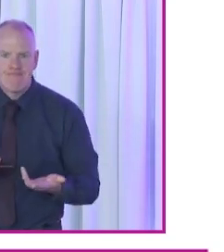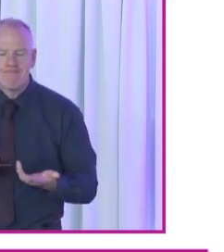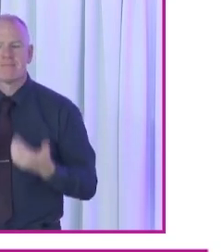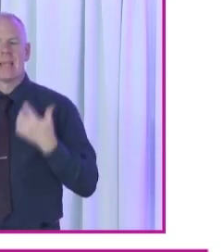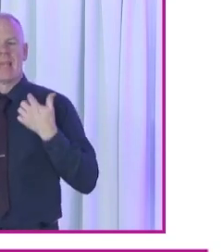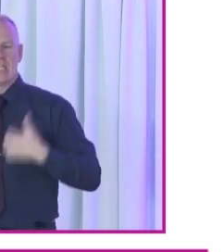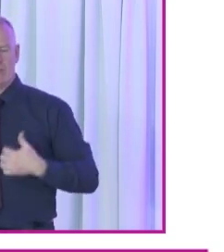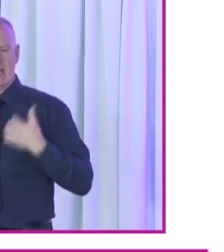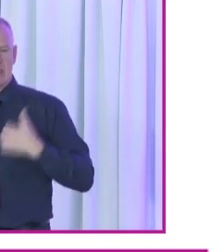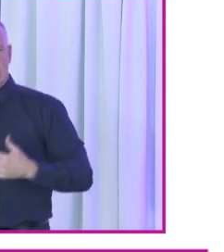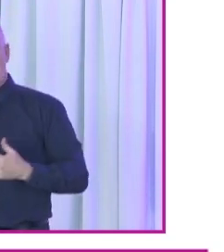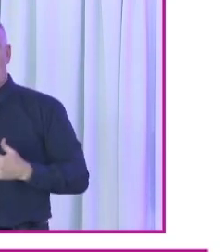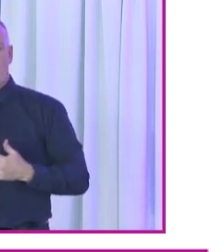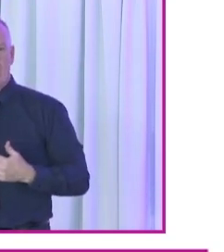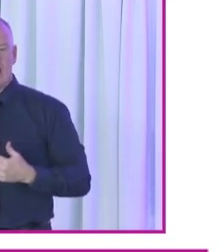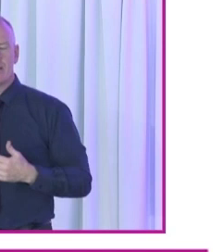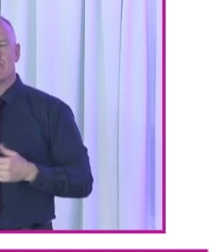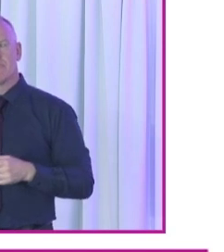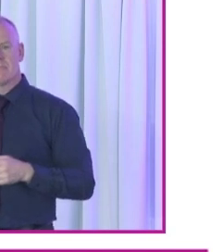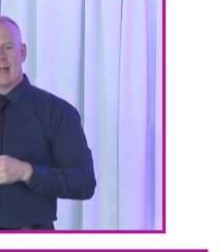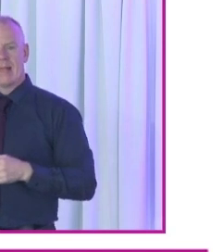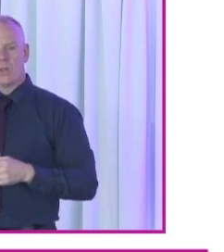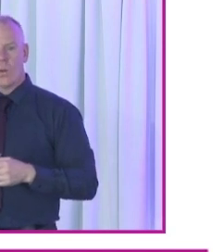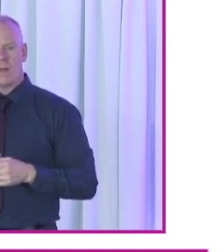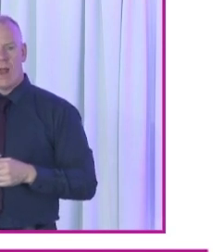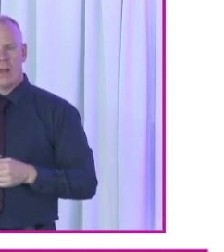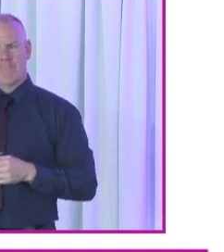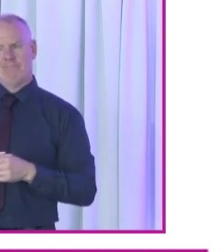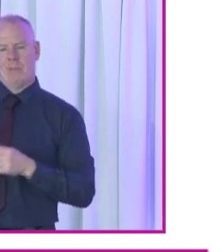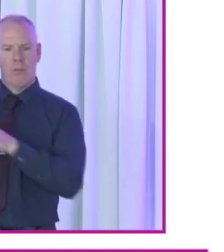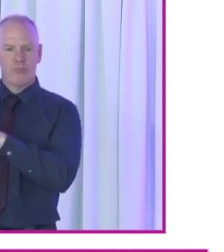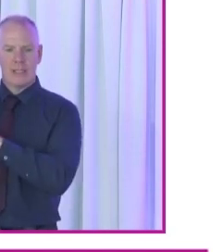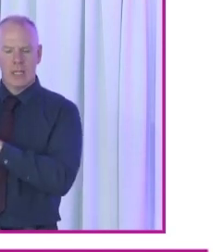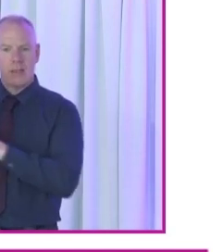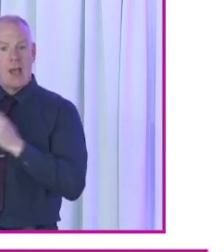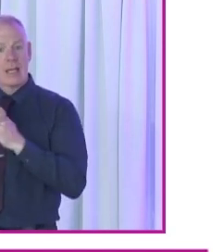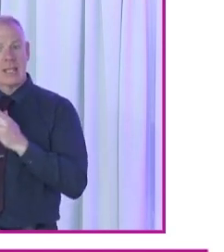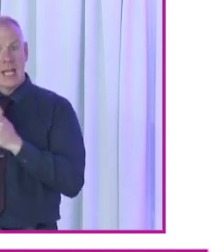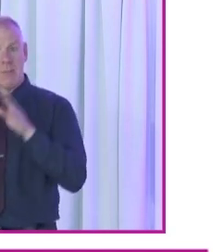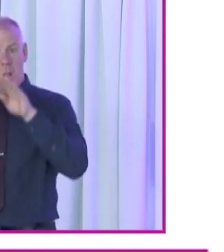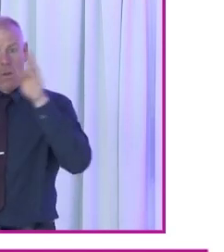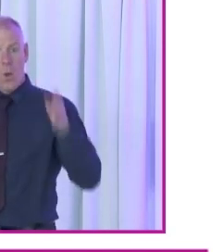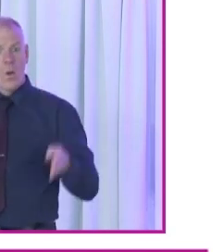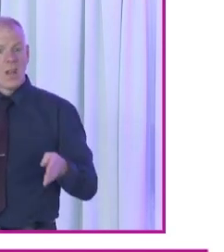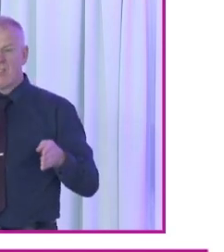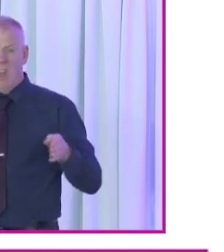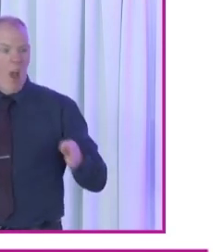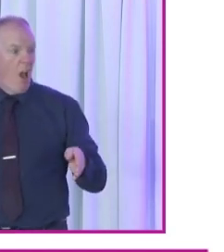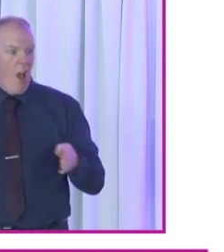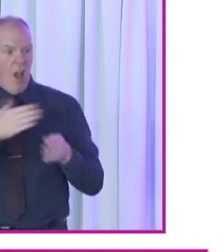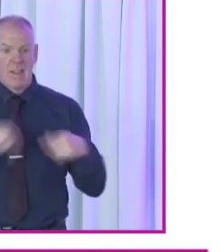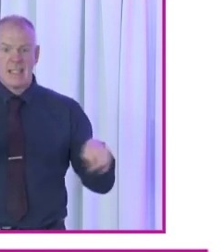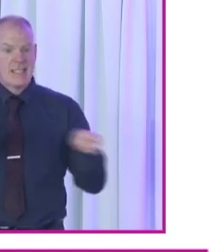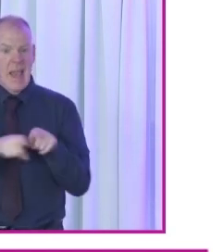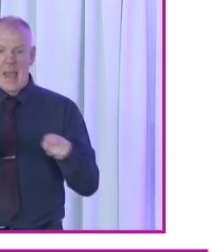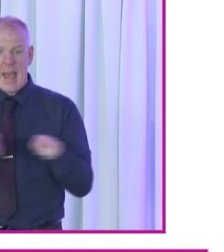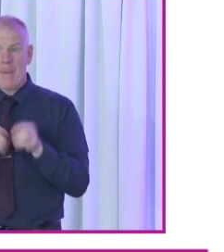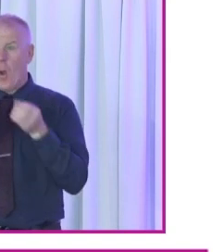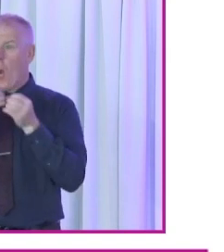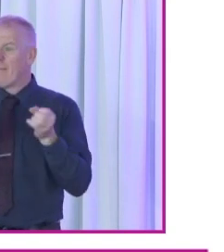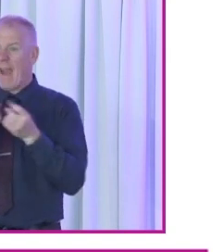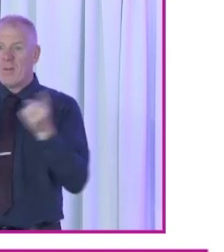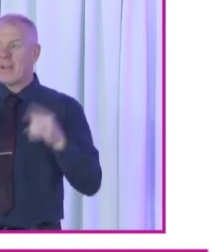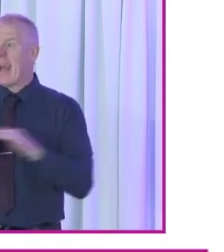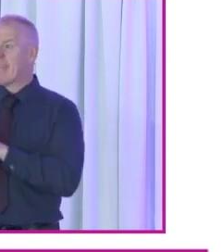interesting to hear this Stonian presentation, where the accessible polling booth is actually, they're universally designed. So they're open to